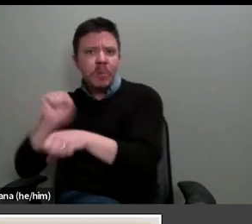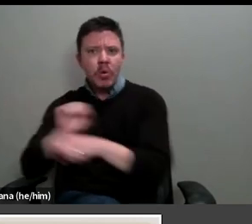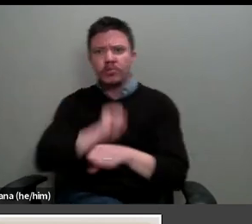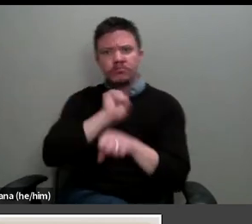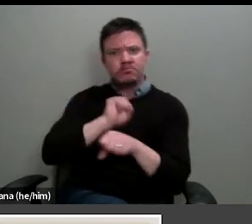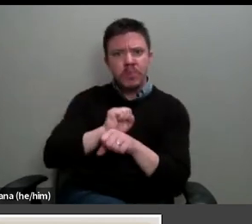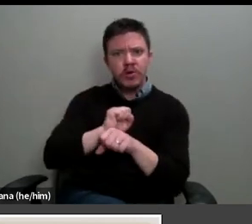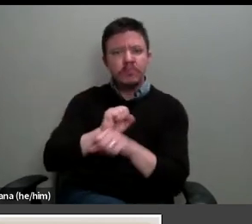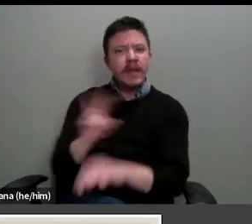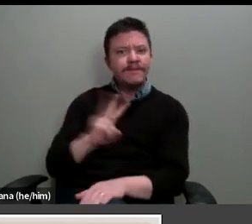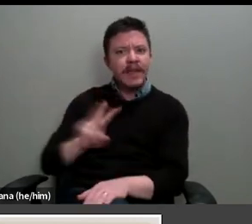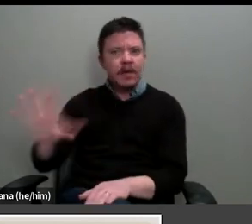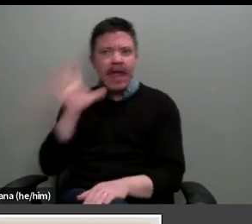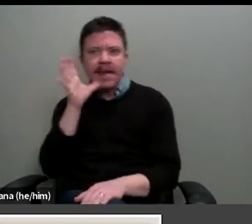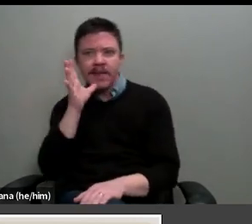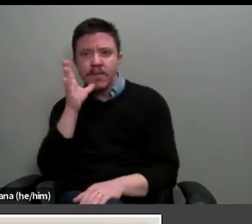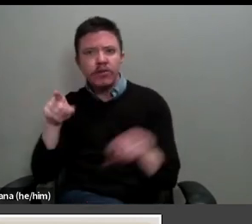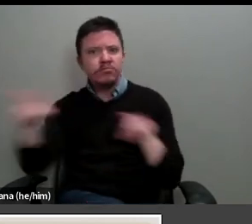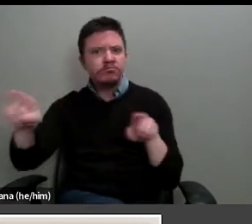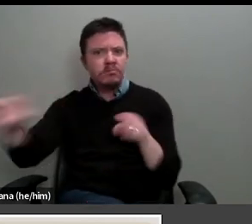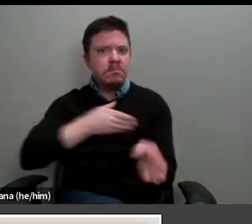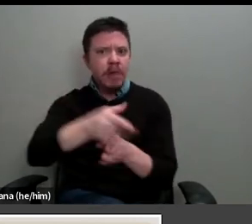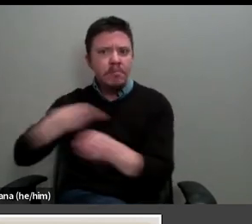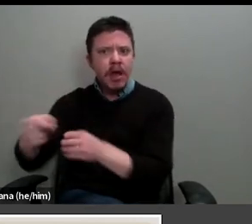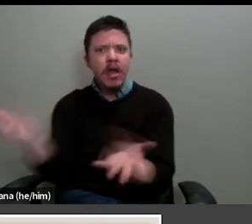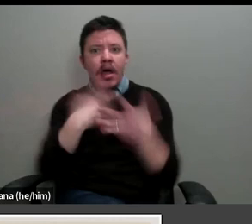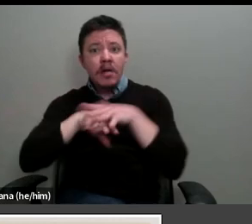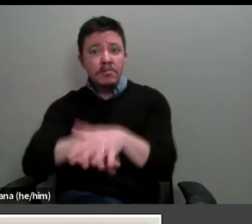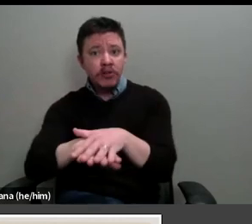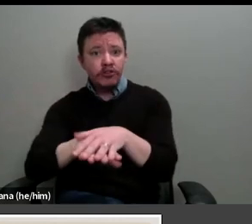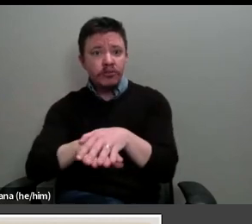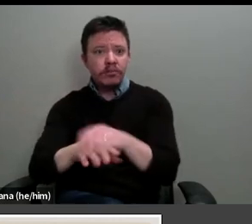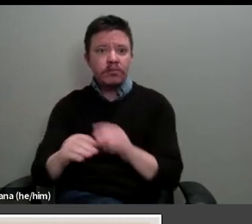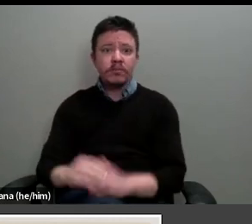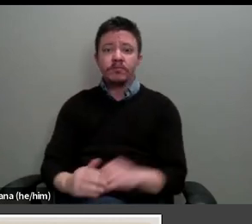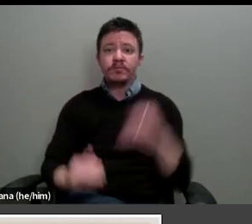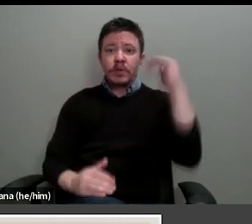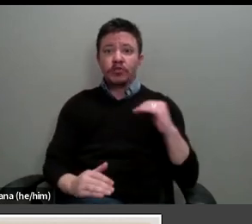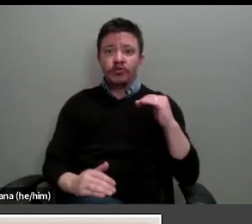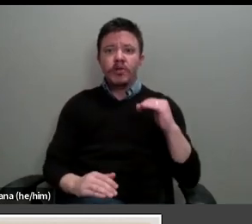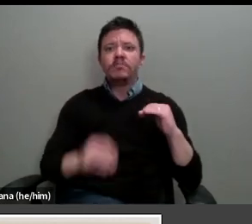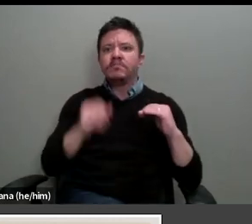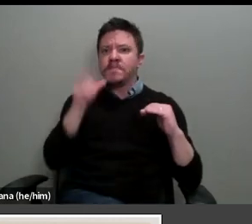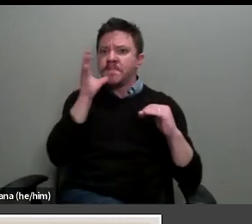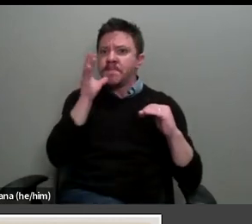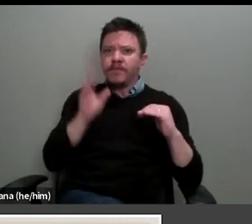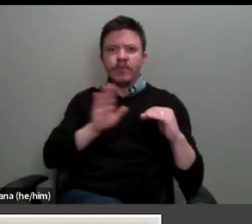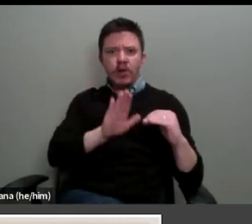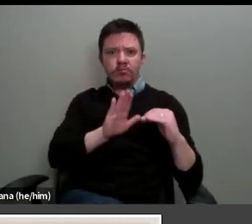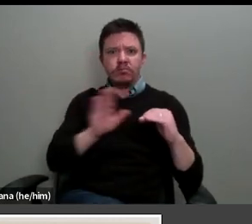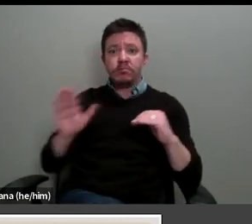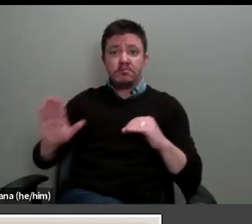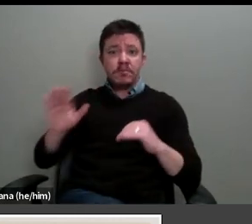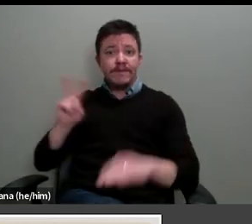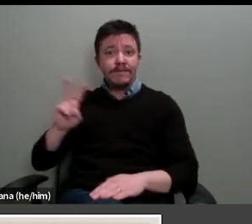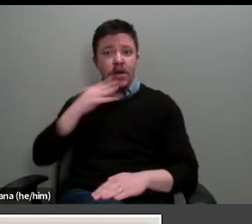are merged. The shorter, frontal-facing figures of Madame Vuillard and Vuillard's older sister,